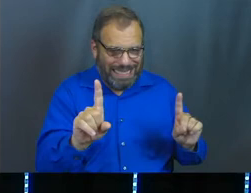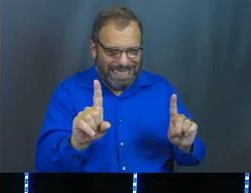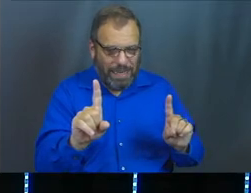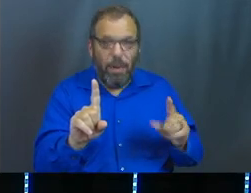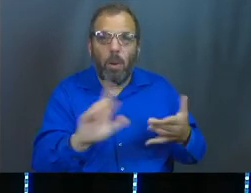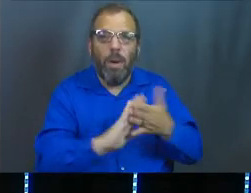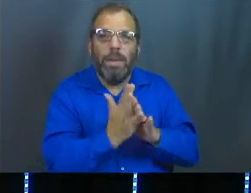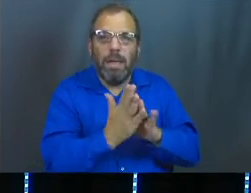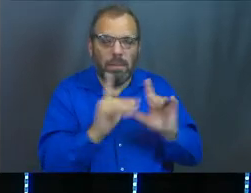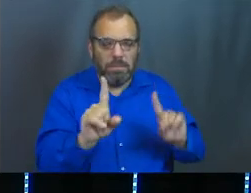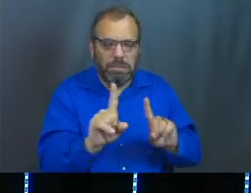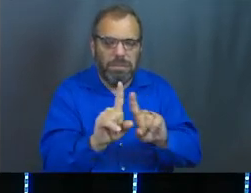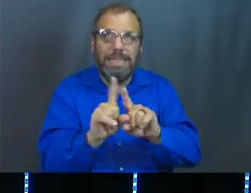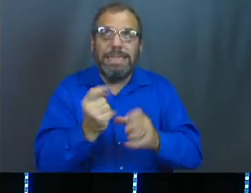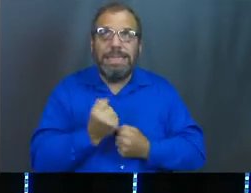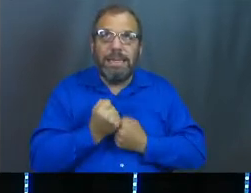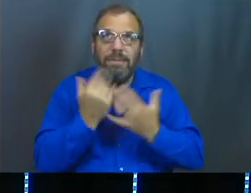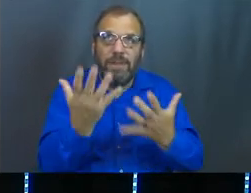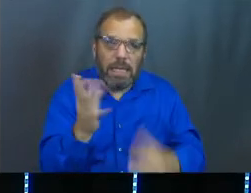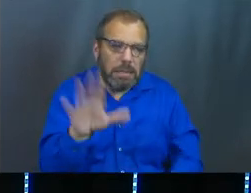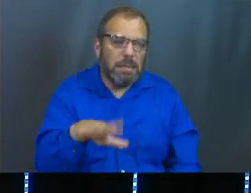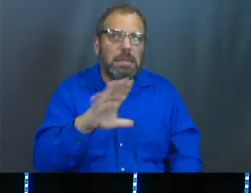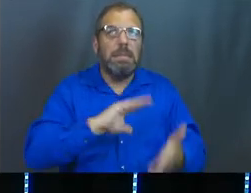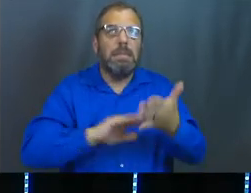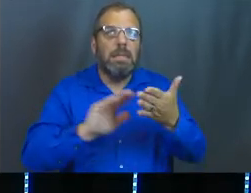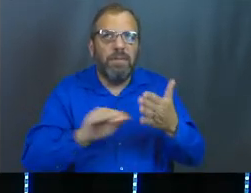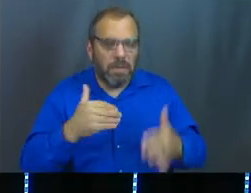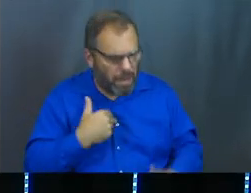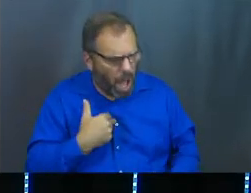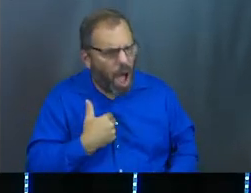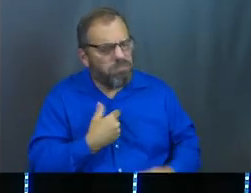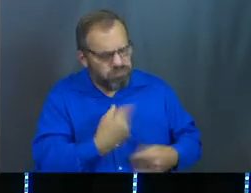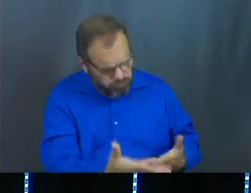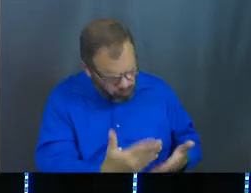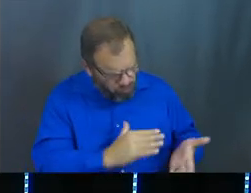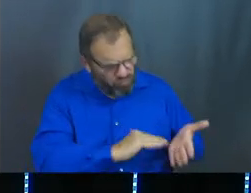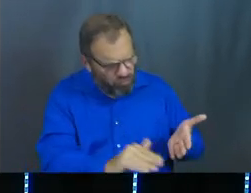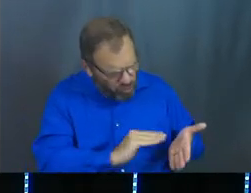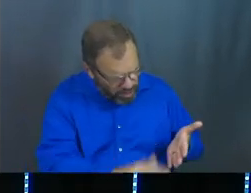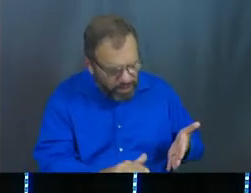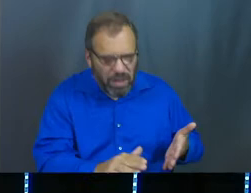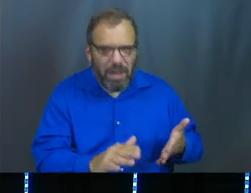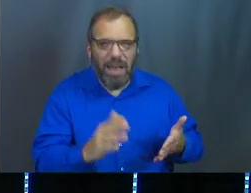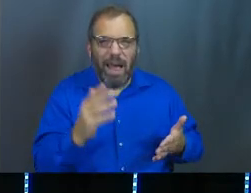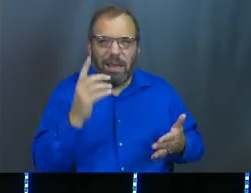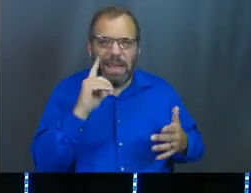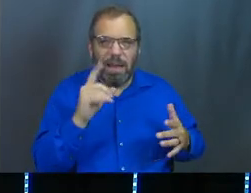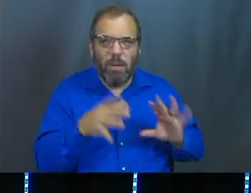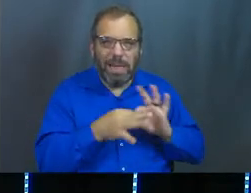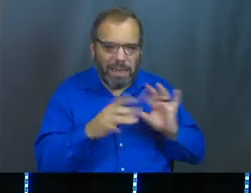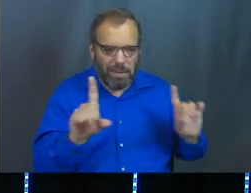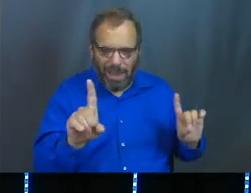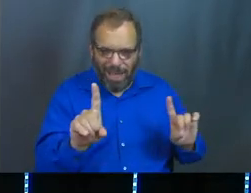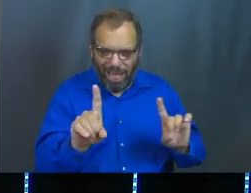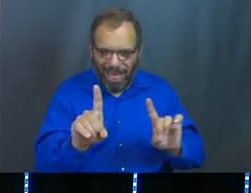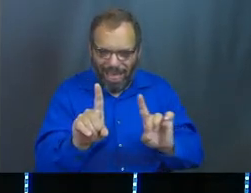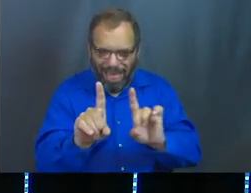more as we confess to him and get his forgiveness and he gives us another chance. Do you see how it drives relationship?